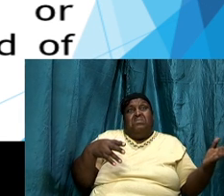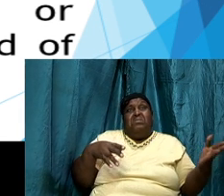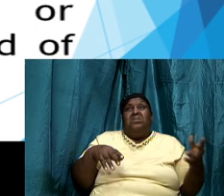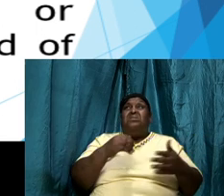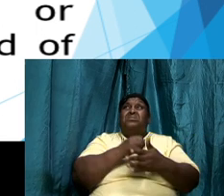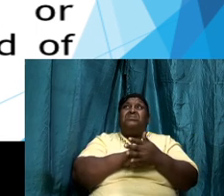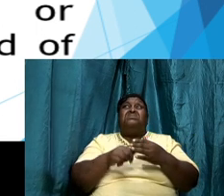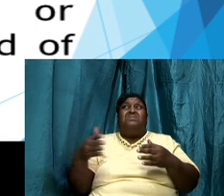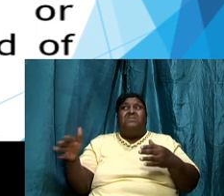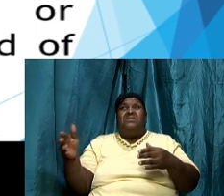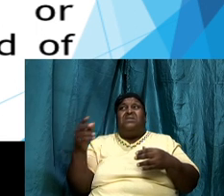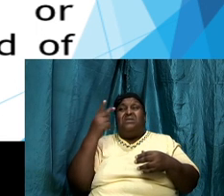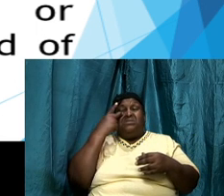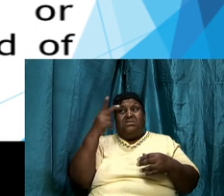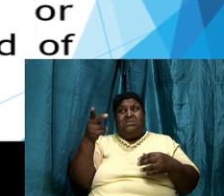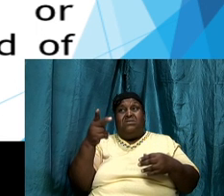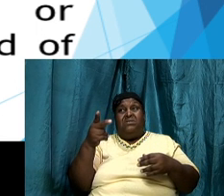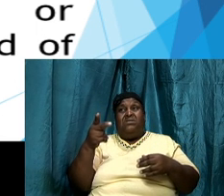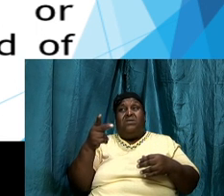not getting the push